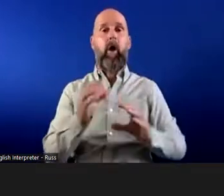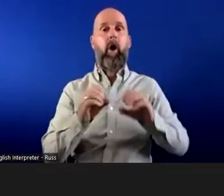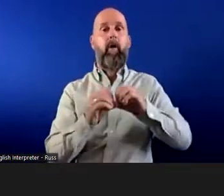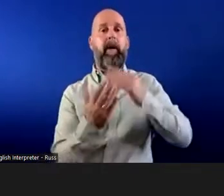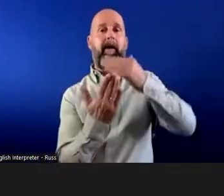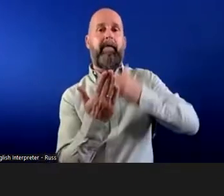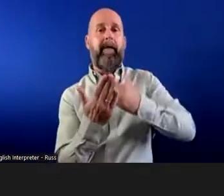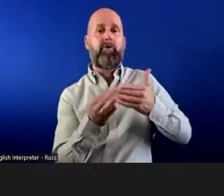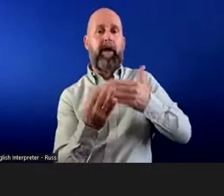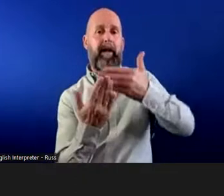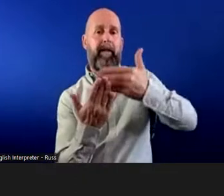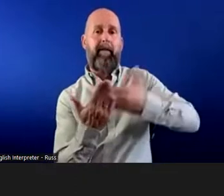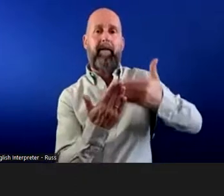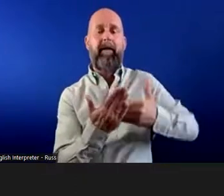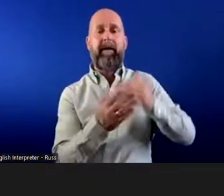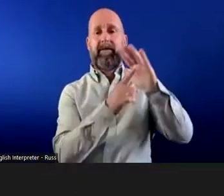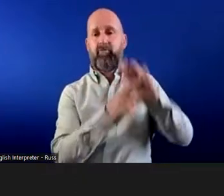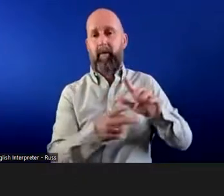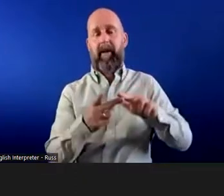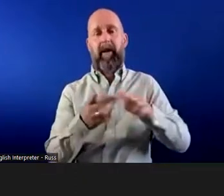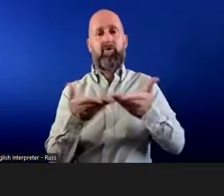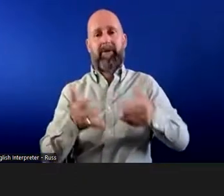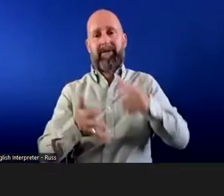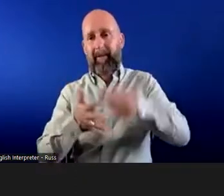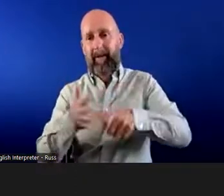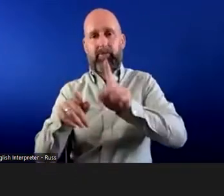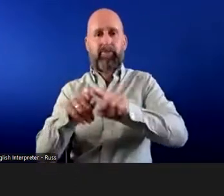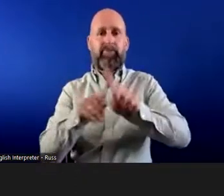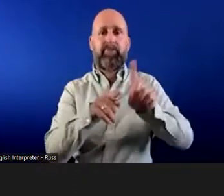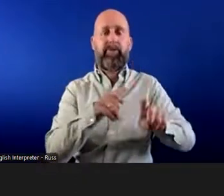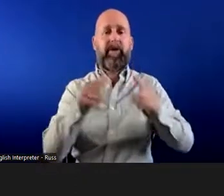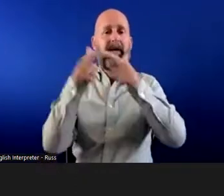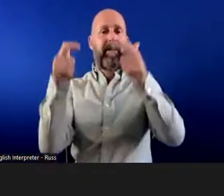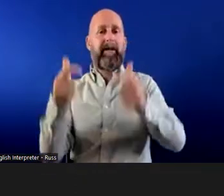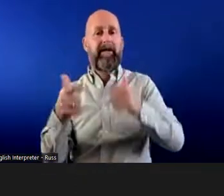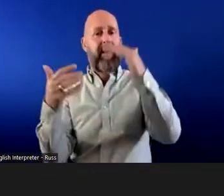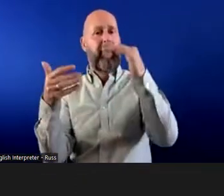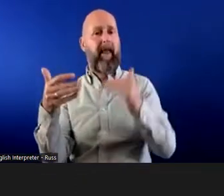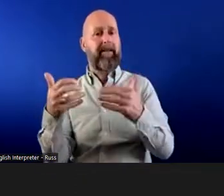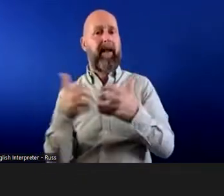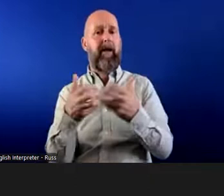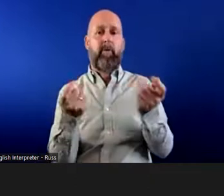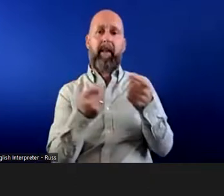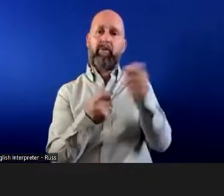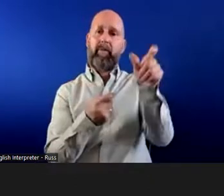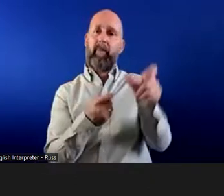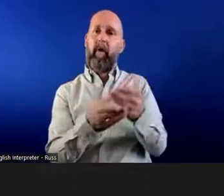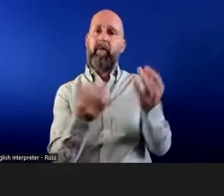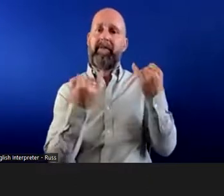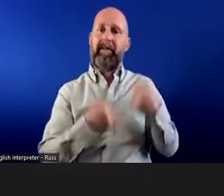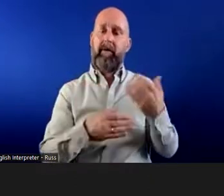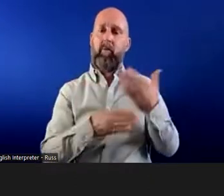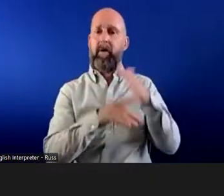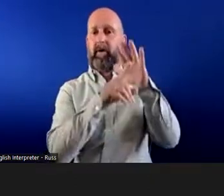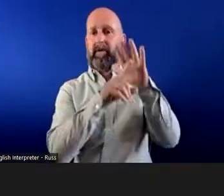on unlawful discrimination, disability and a large number of template letters for managing sickness absence, workplace discrimination